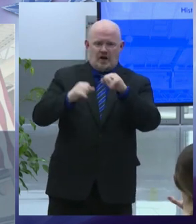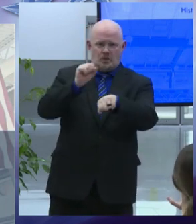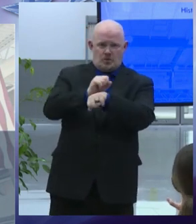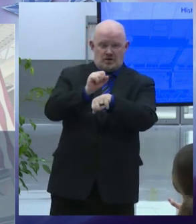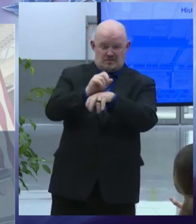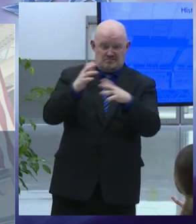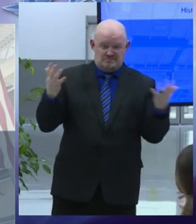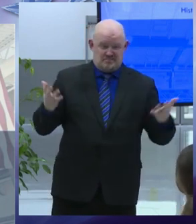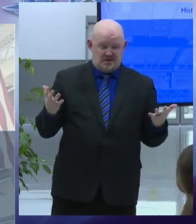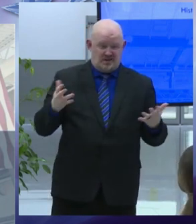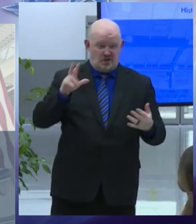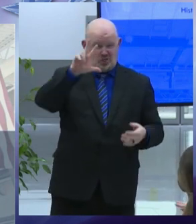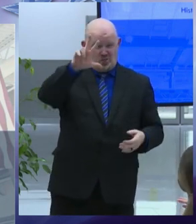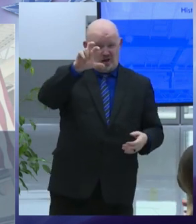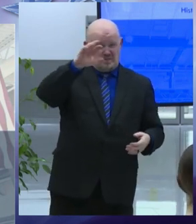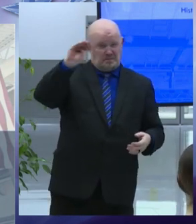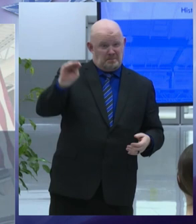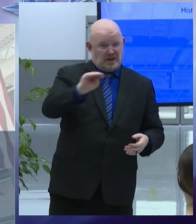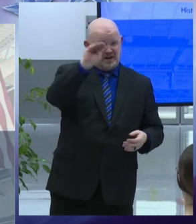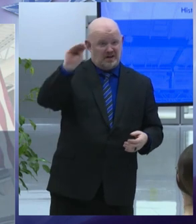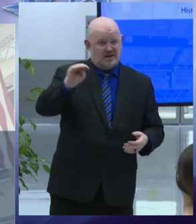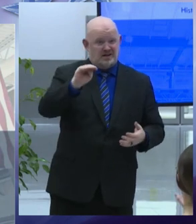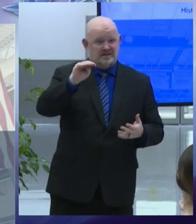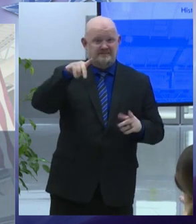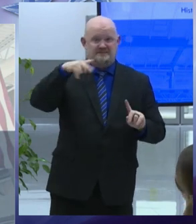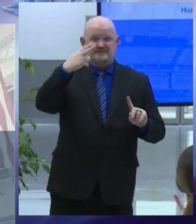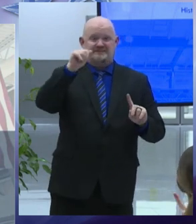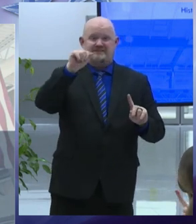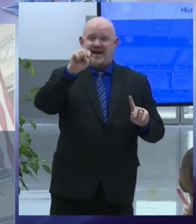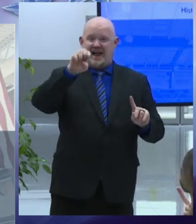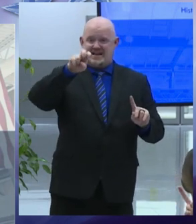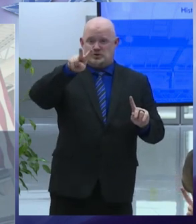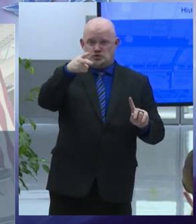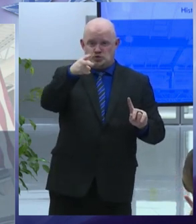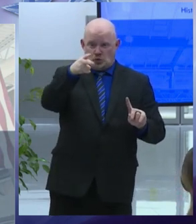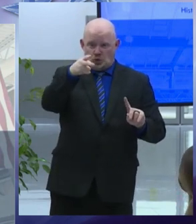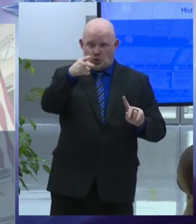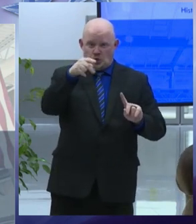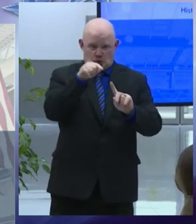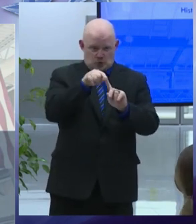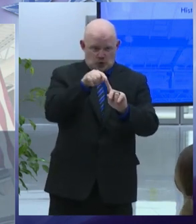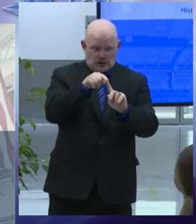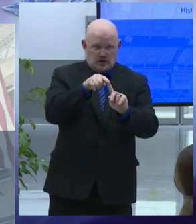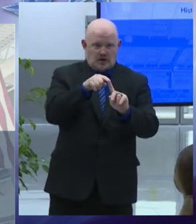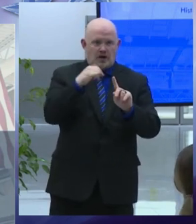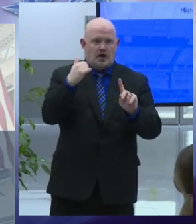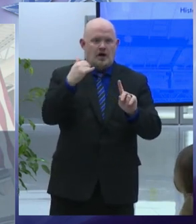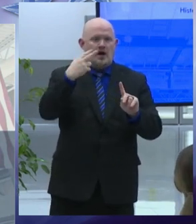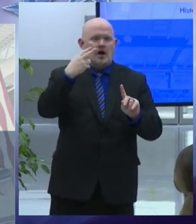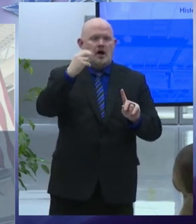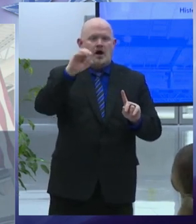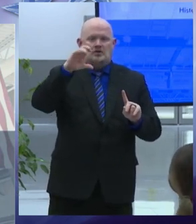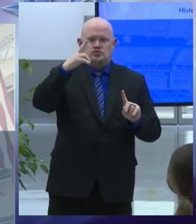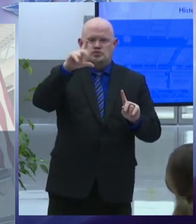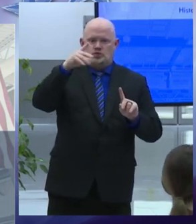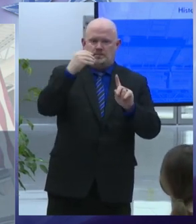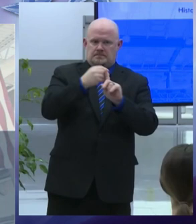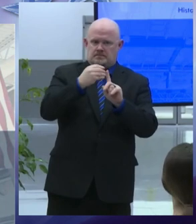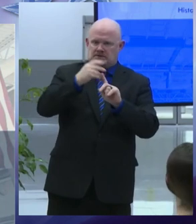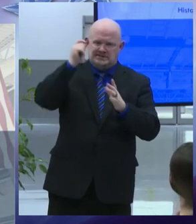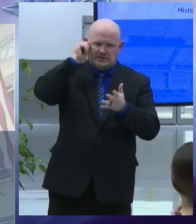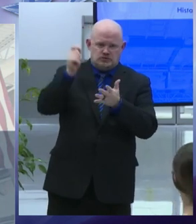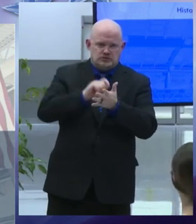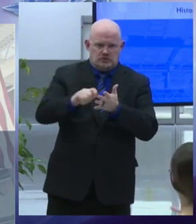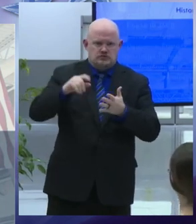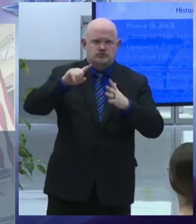will be completed now with governor hochel's signature late last year we begin phase three going